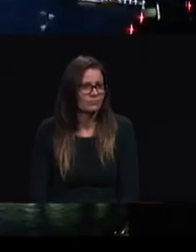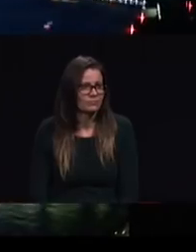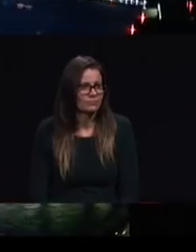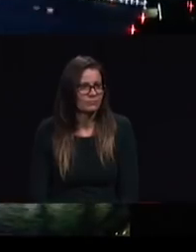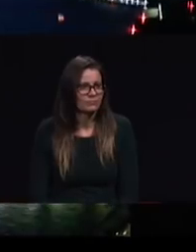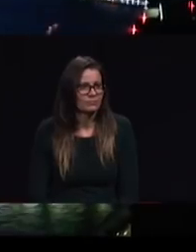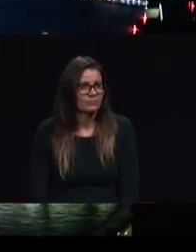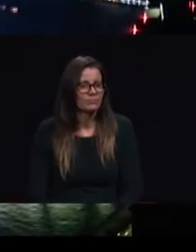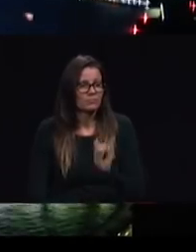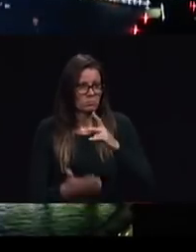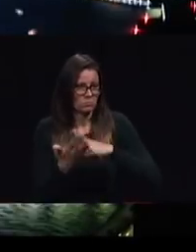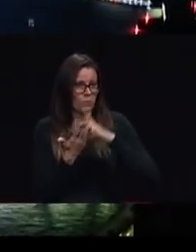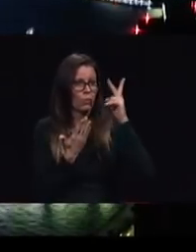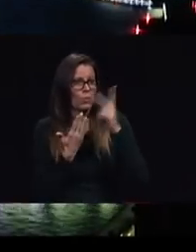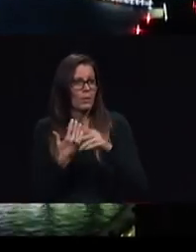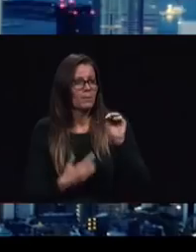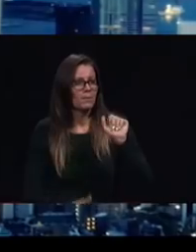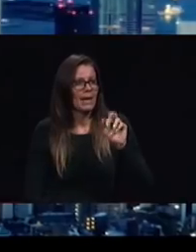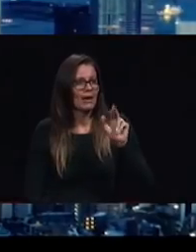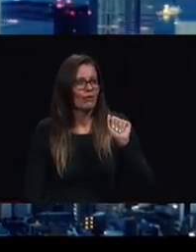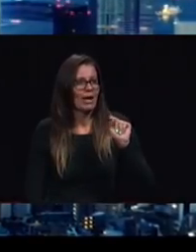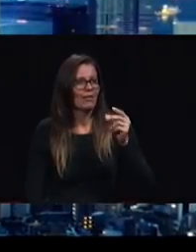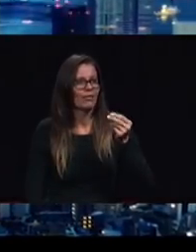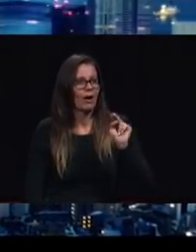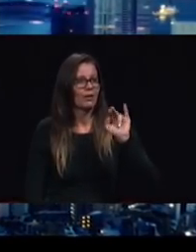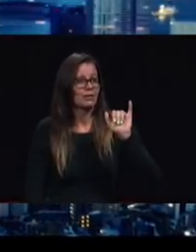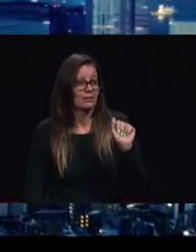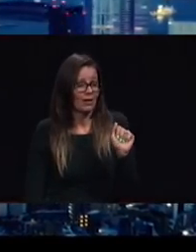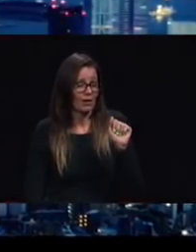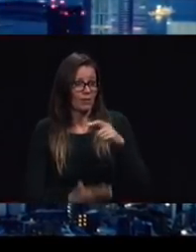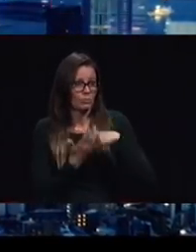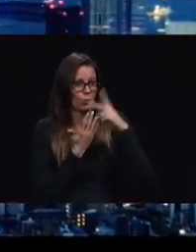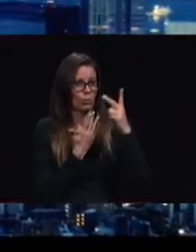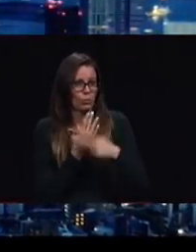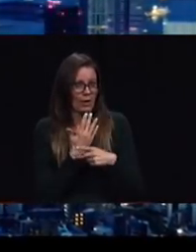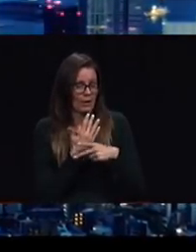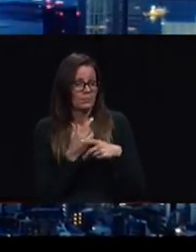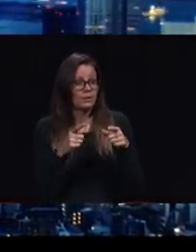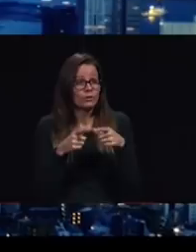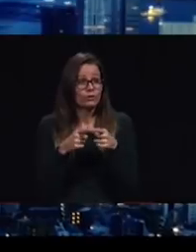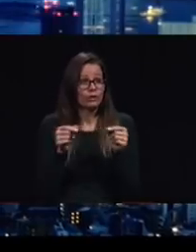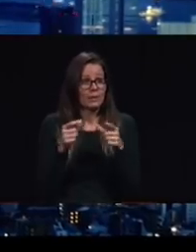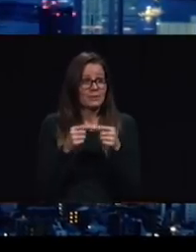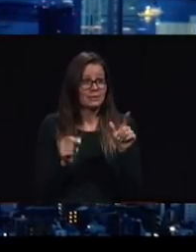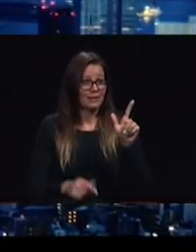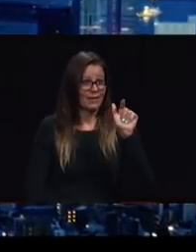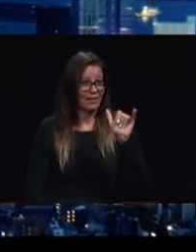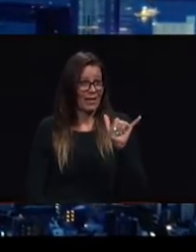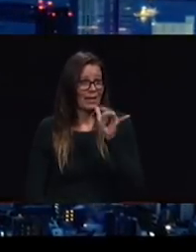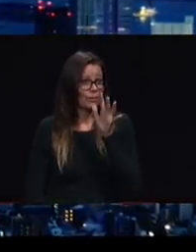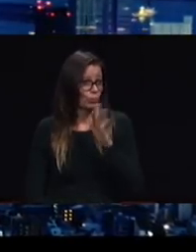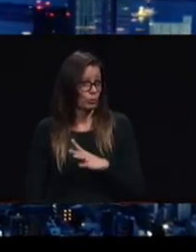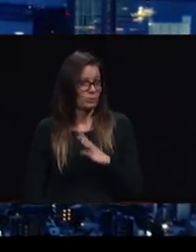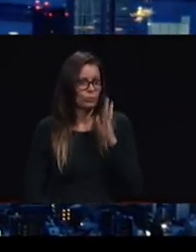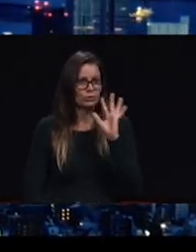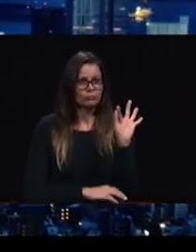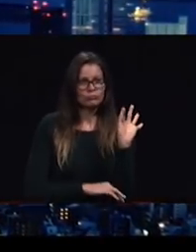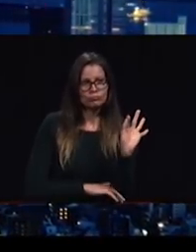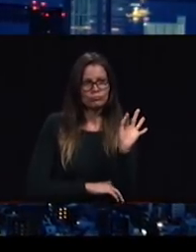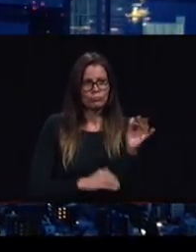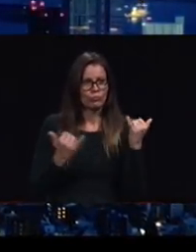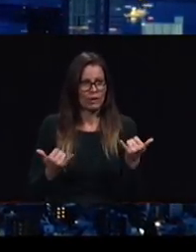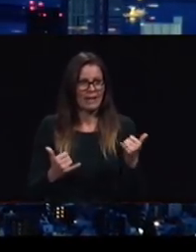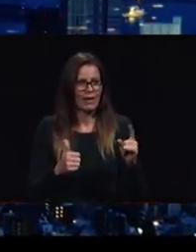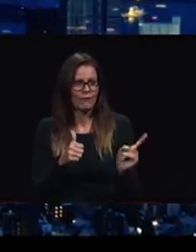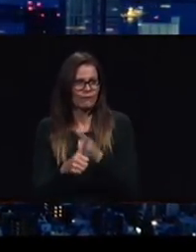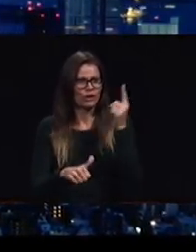already doubled its attendance a Japanese lay woman is preaching right now her first evangelistic